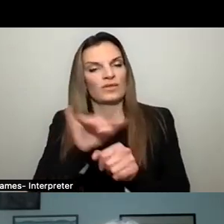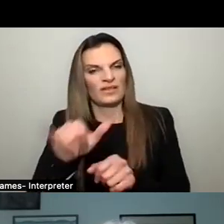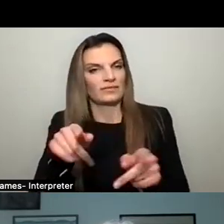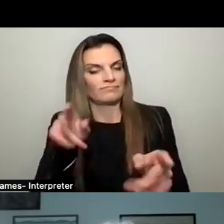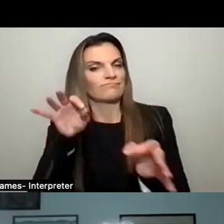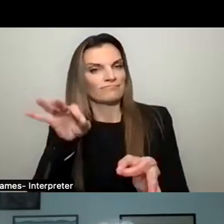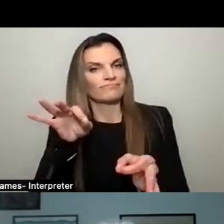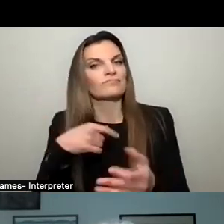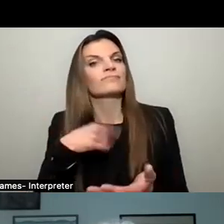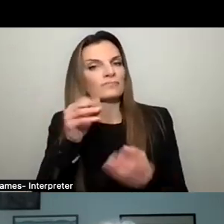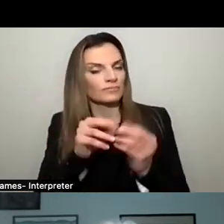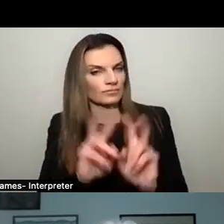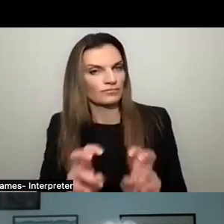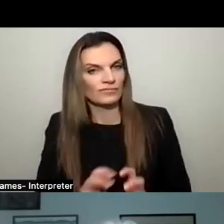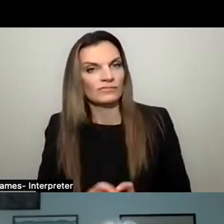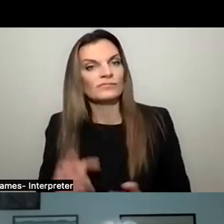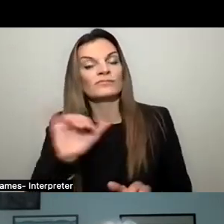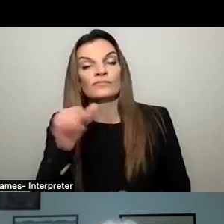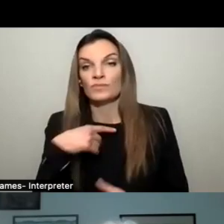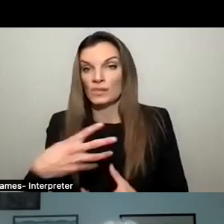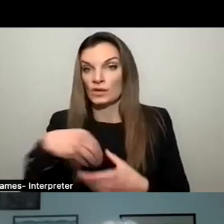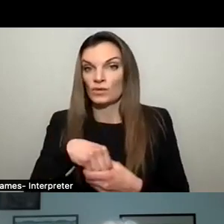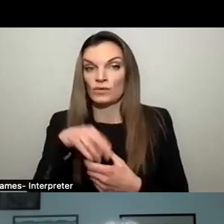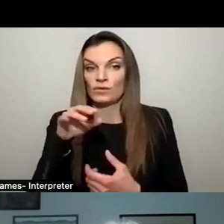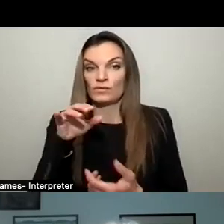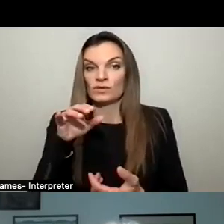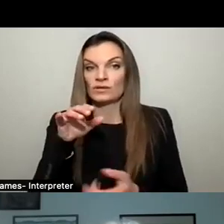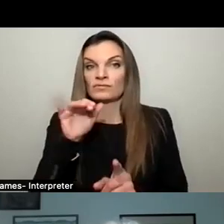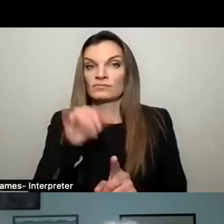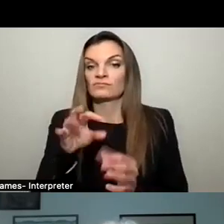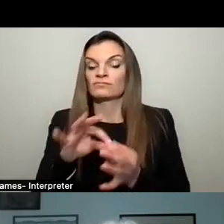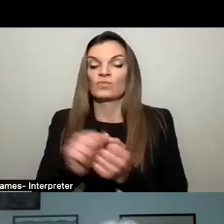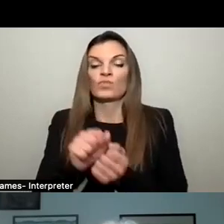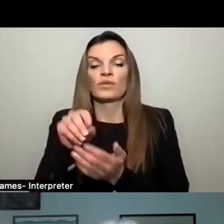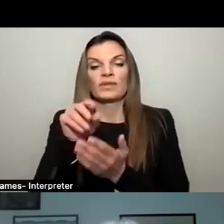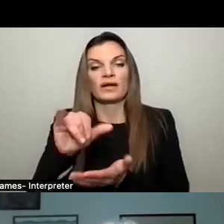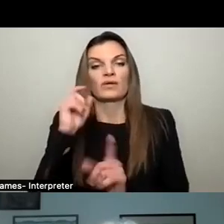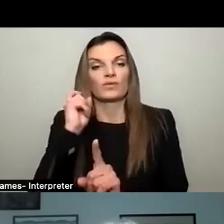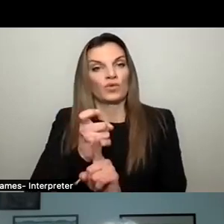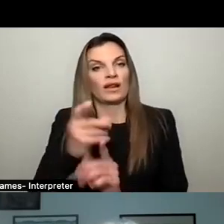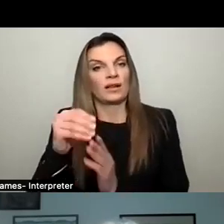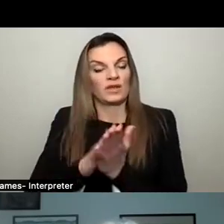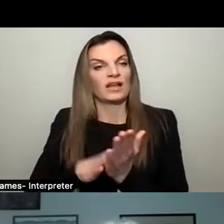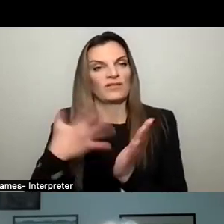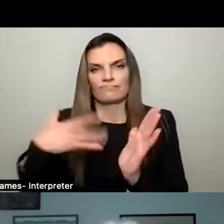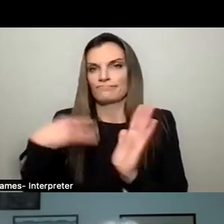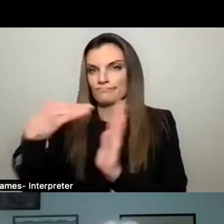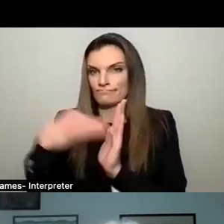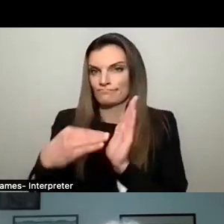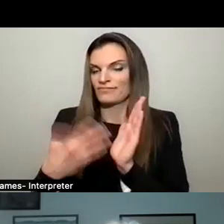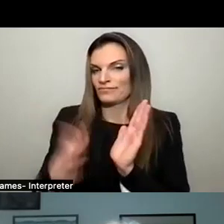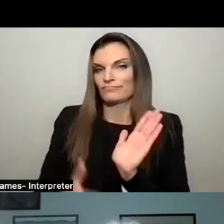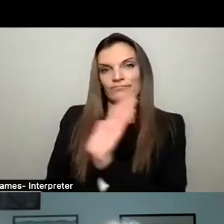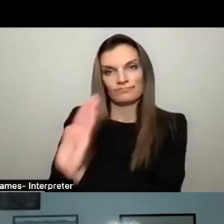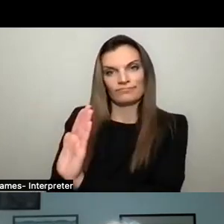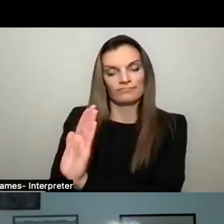closely. We also included those areas in our grant application. So we've already identified them as areas where